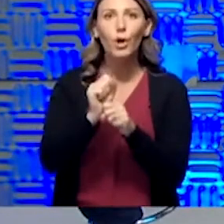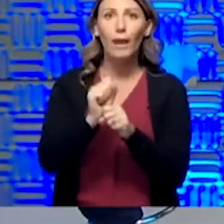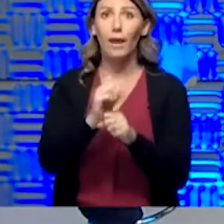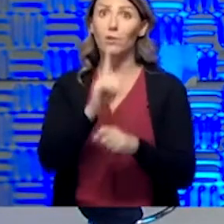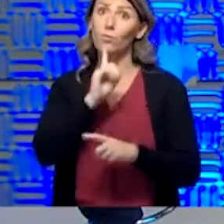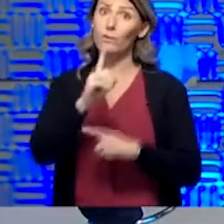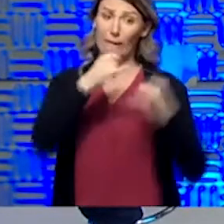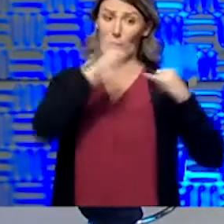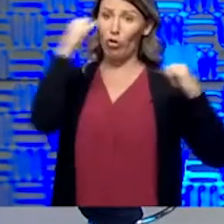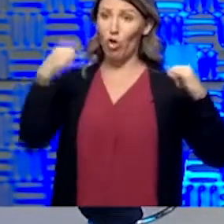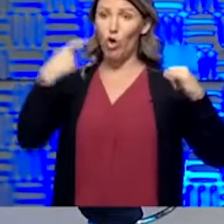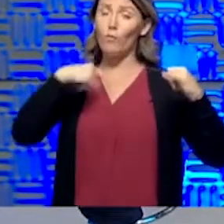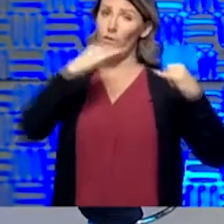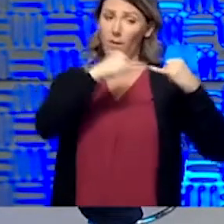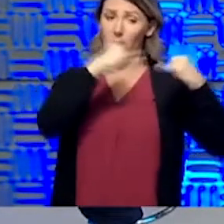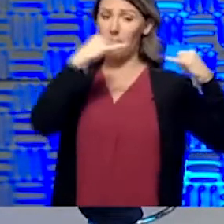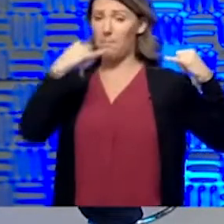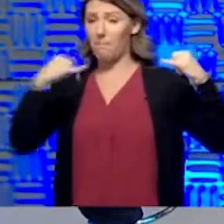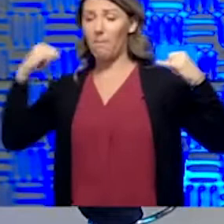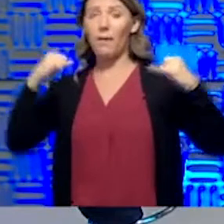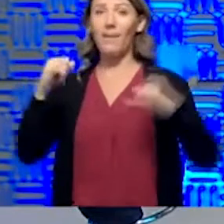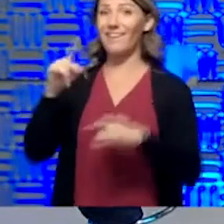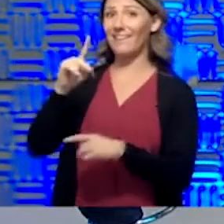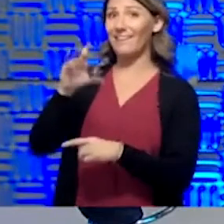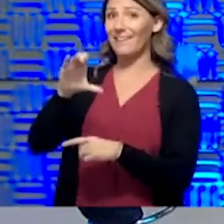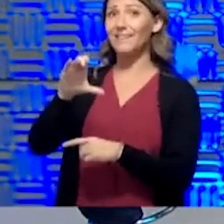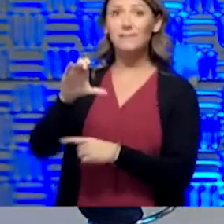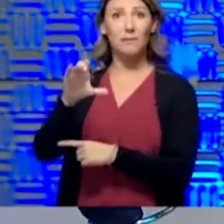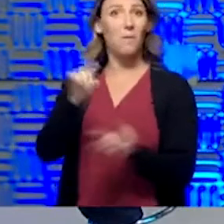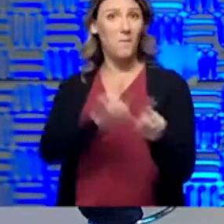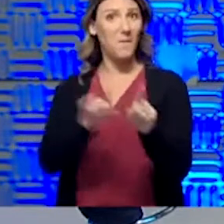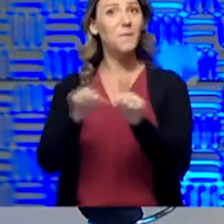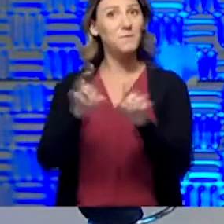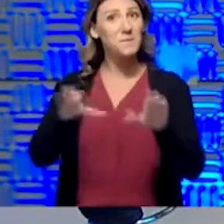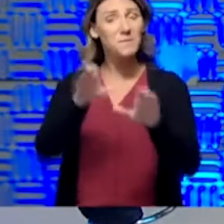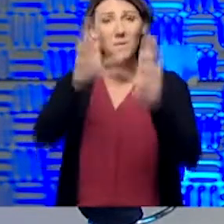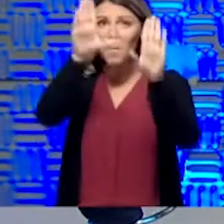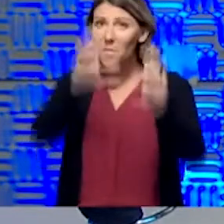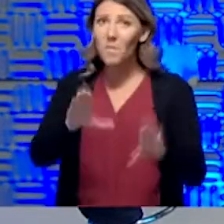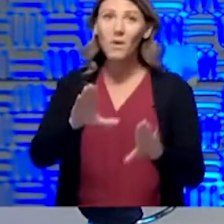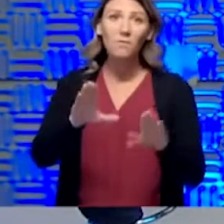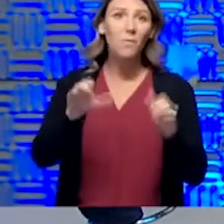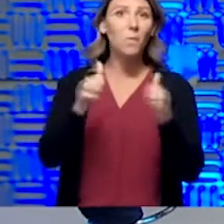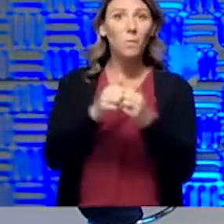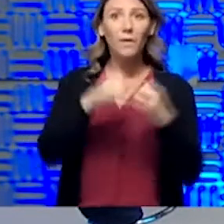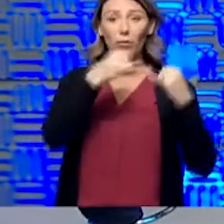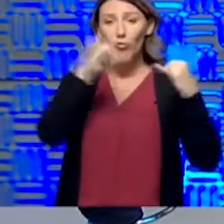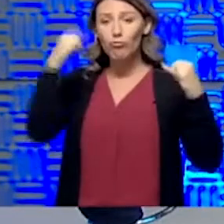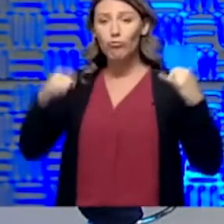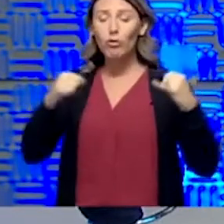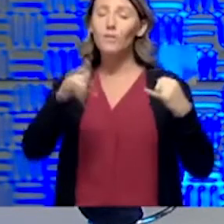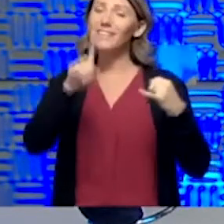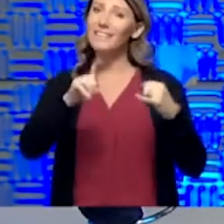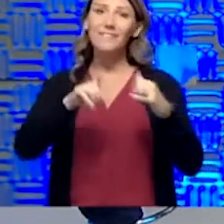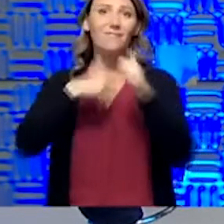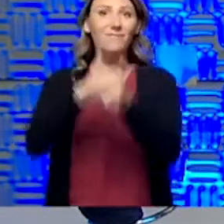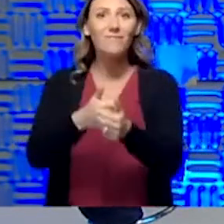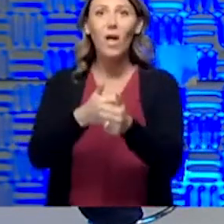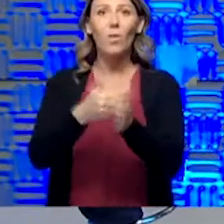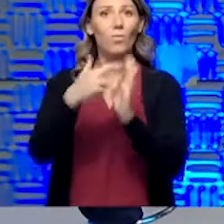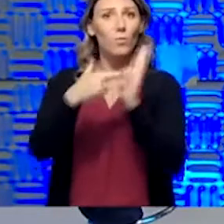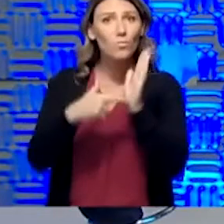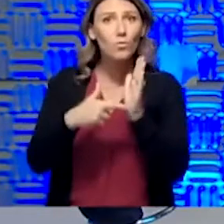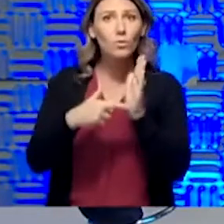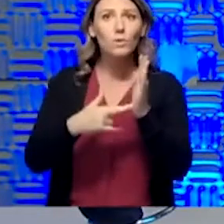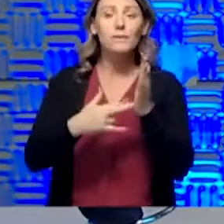Kansas City has done a great job of bending the curve. And we just have to continue to follow those rules, especially about physical distancing, washing your hands,